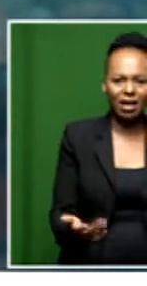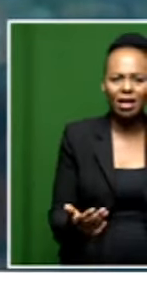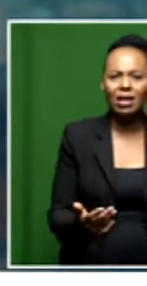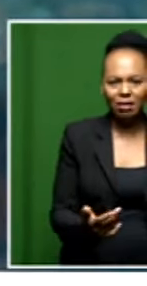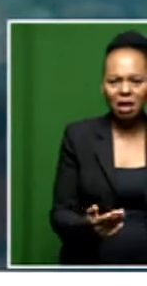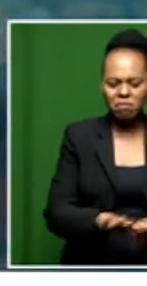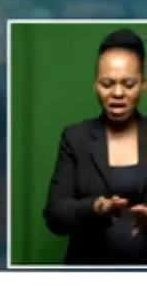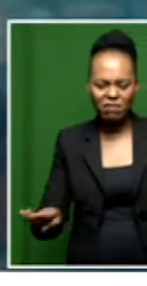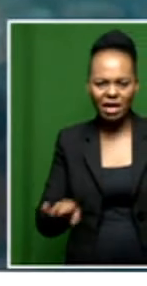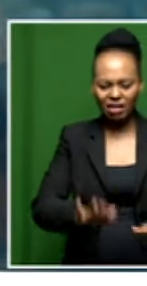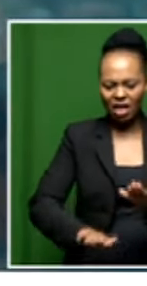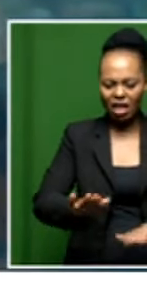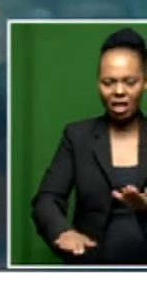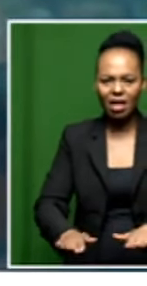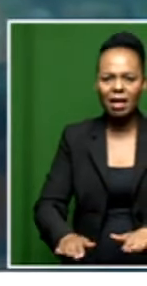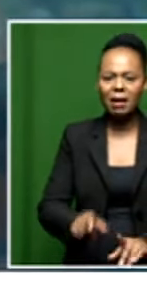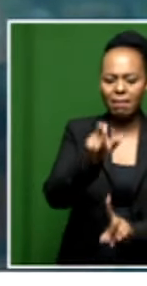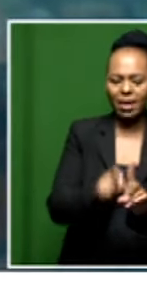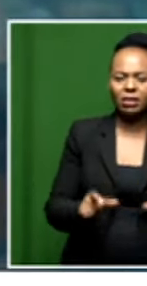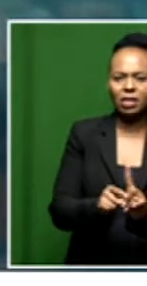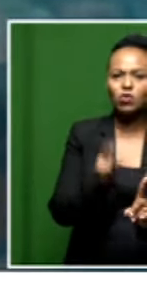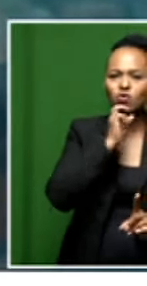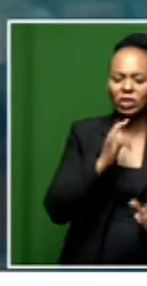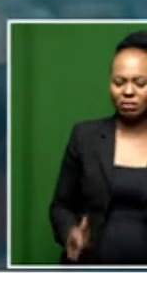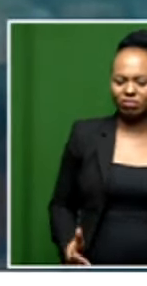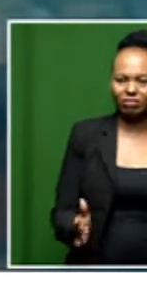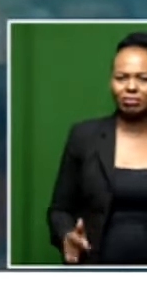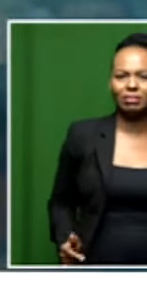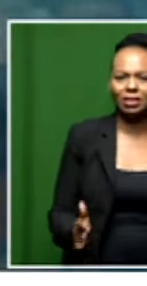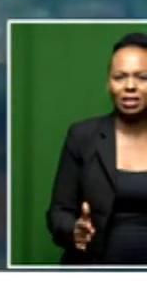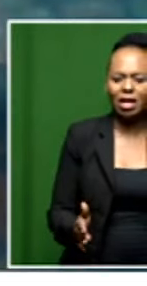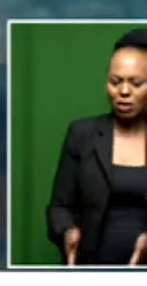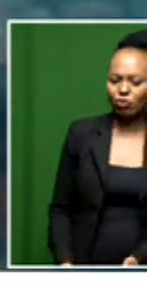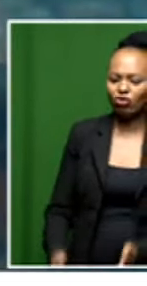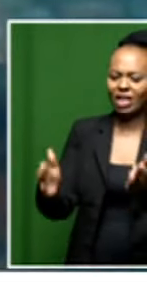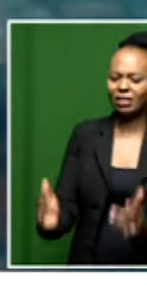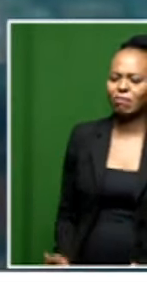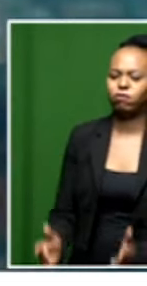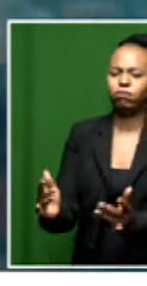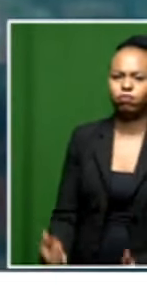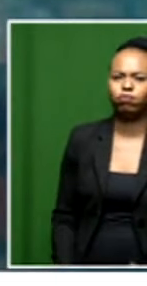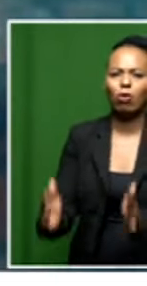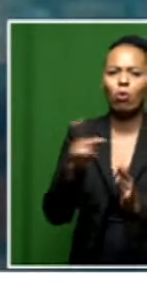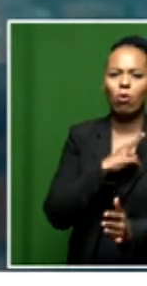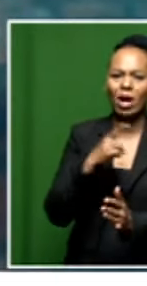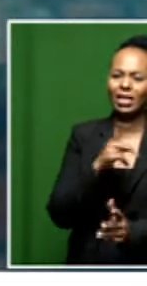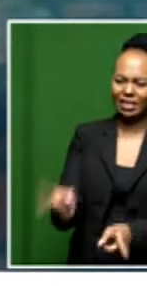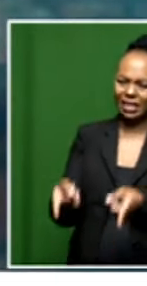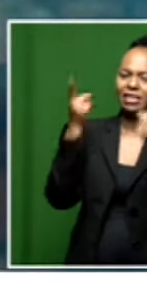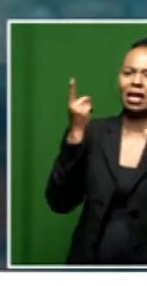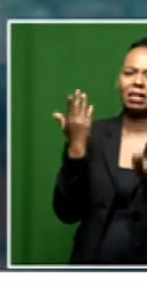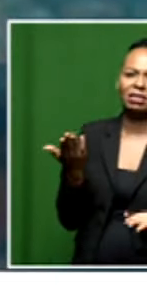means a person on a wheelchair must drive the wheelchair on the streets, which also is dangerous, because they could also be knocked